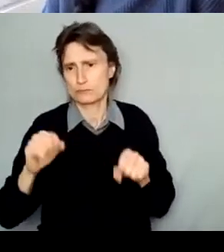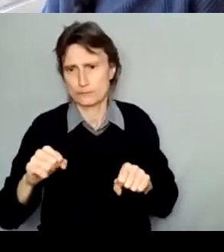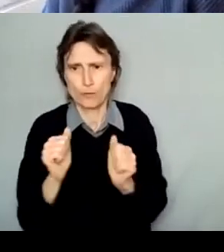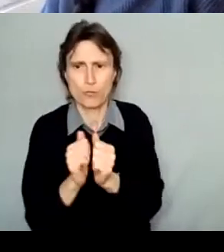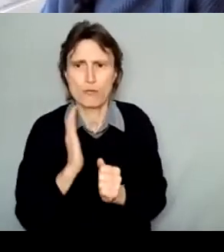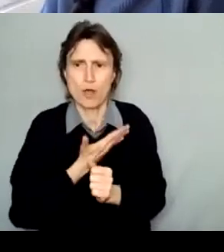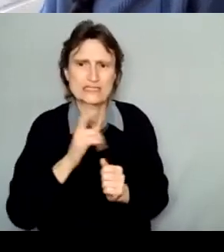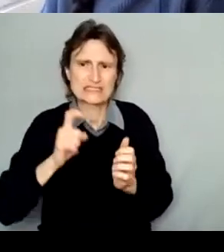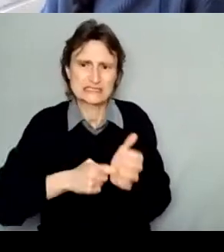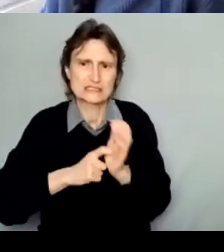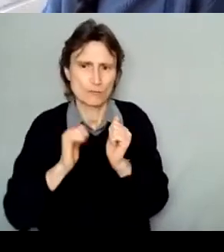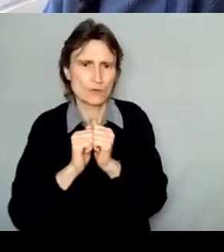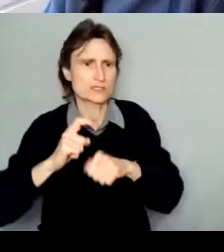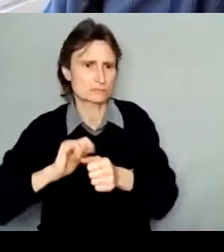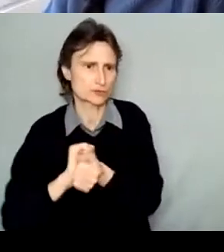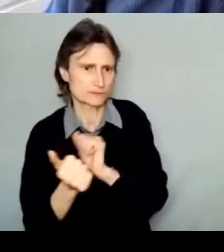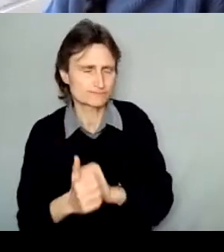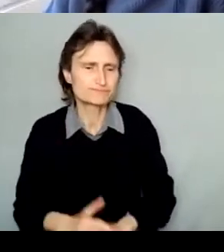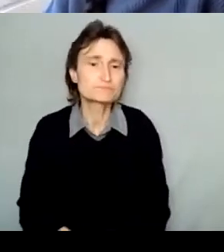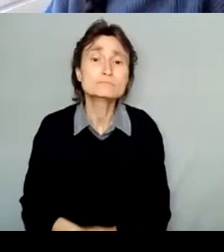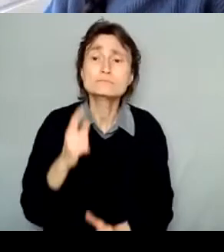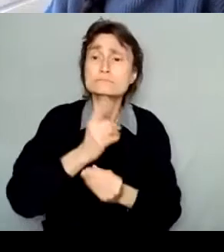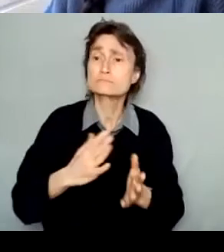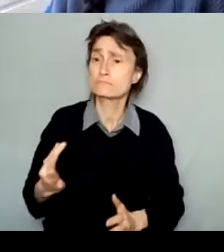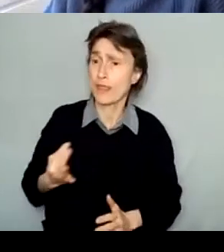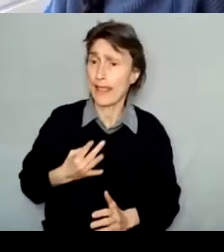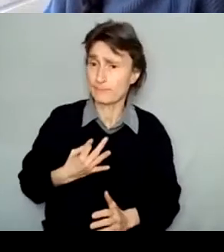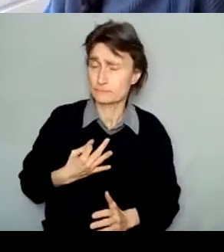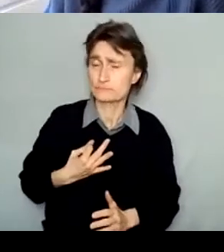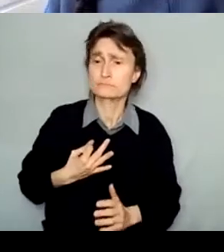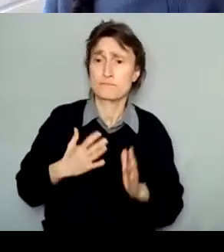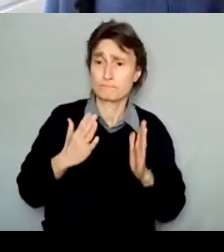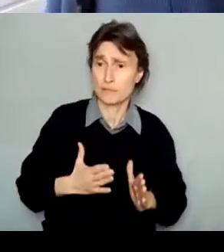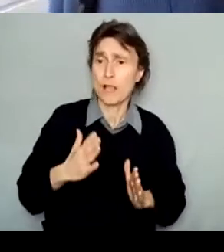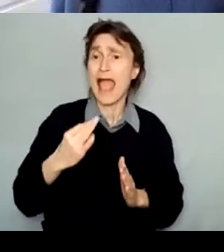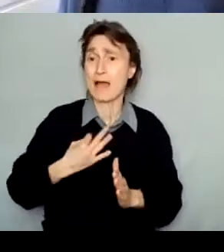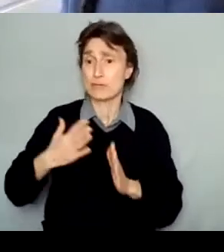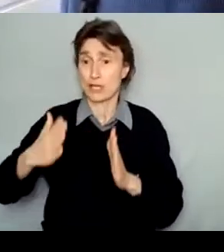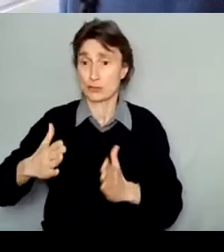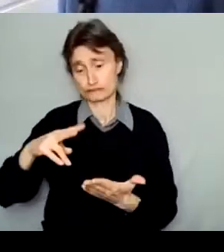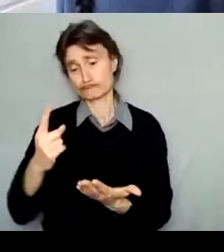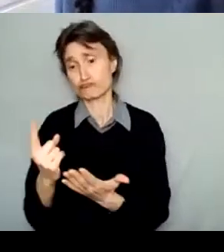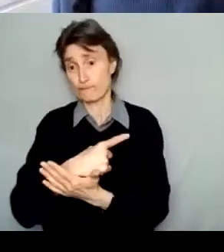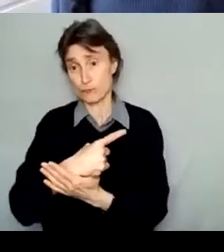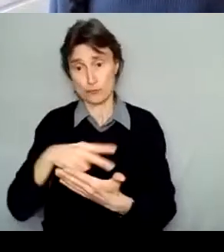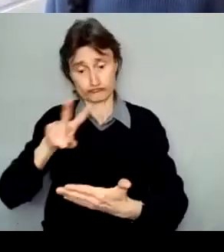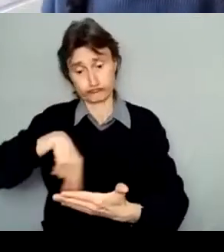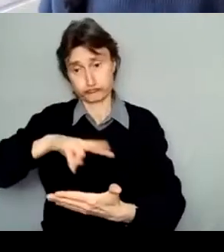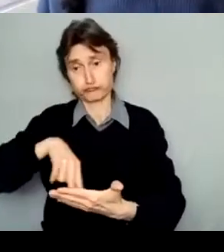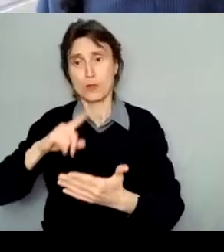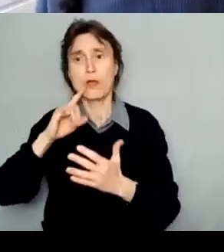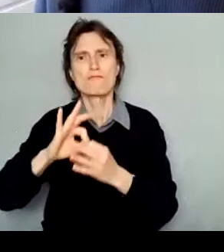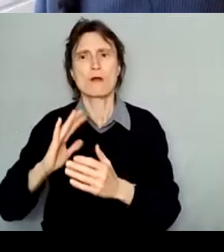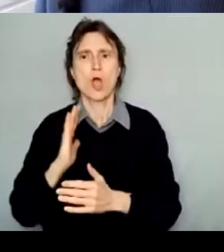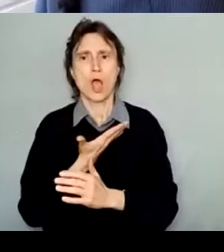As I mentioned, applications will be evaluated based on the program criteria by